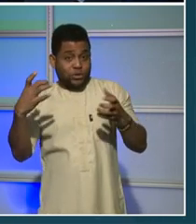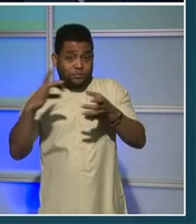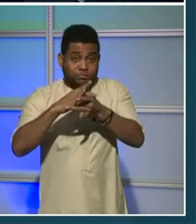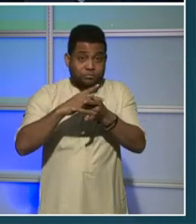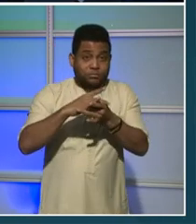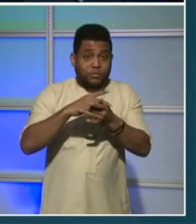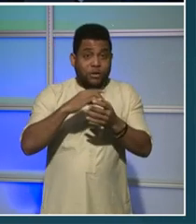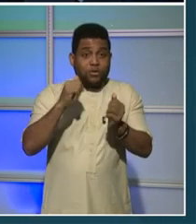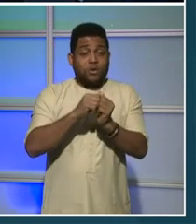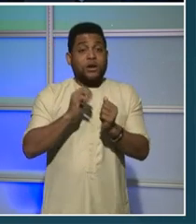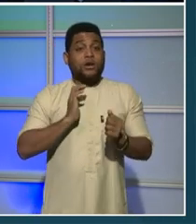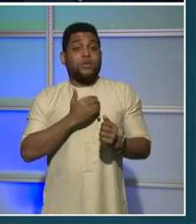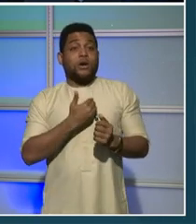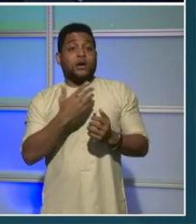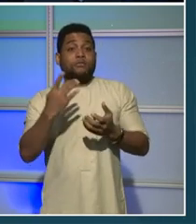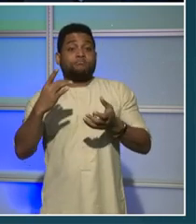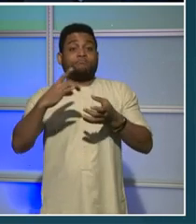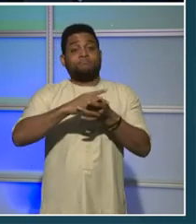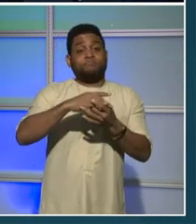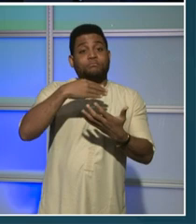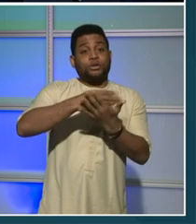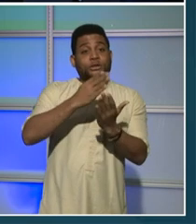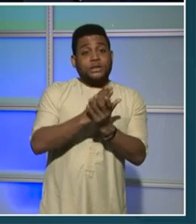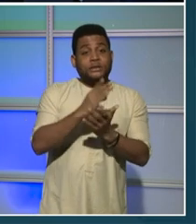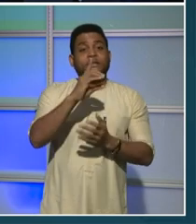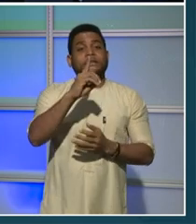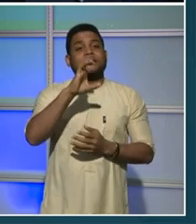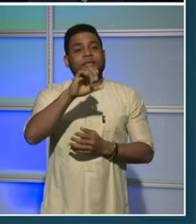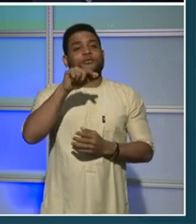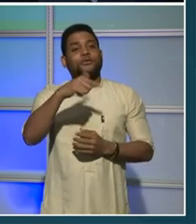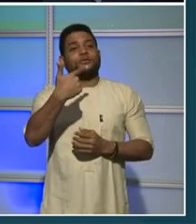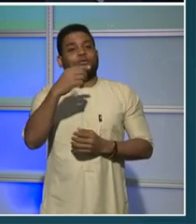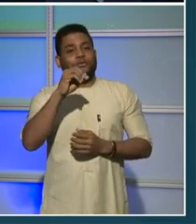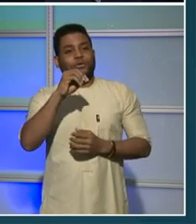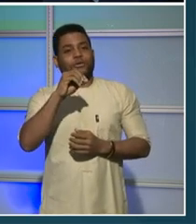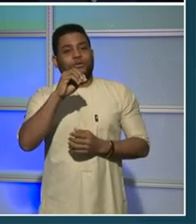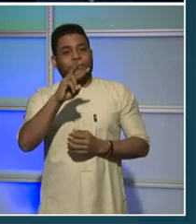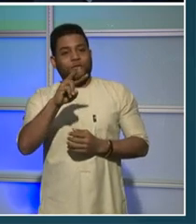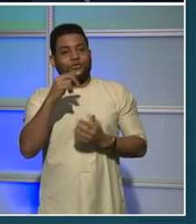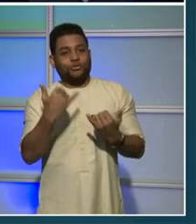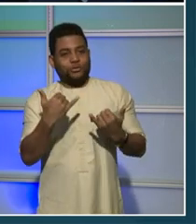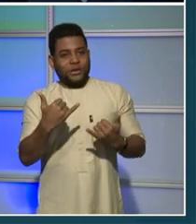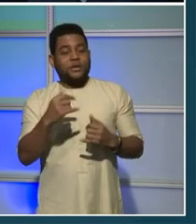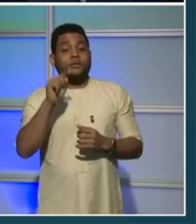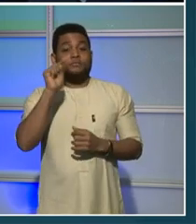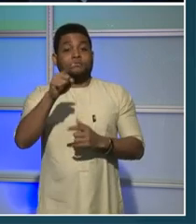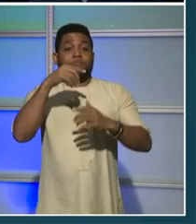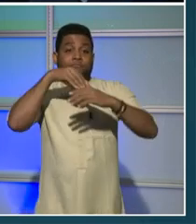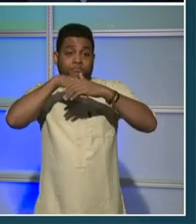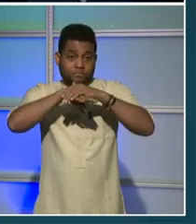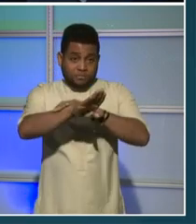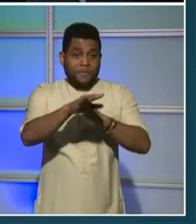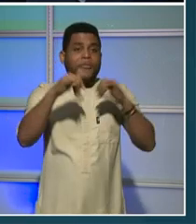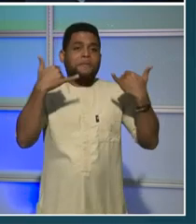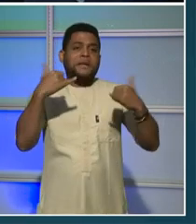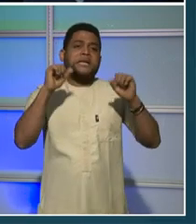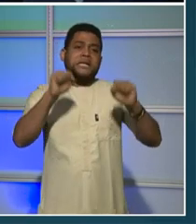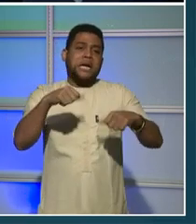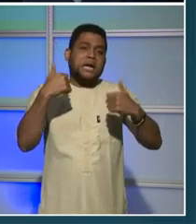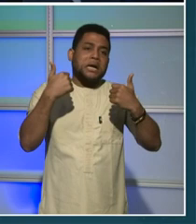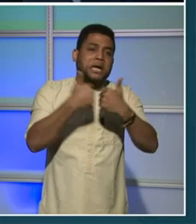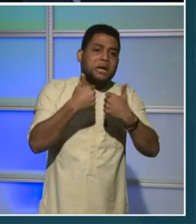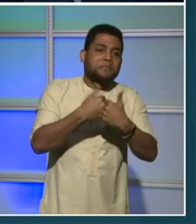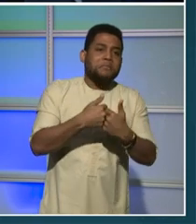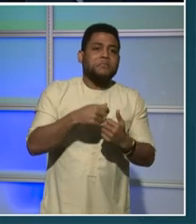.gov now, or budget.dc.gov, click the play now button and you will be able to start playing in our game or simply scan the QR